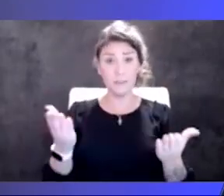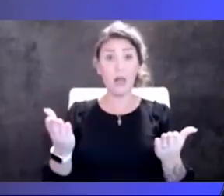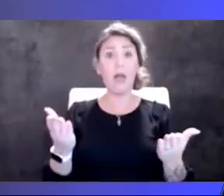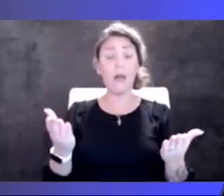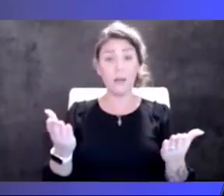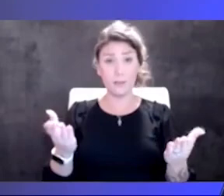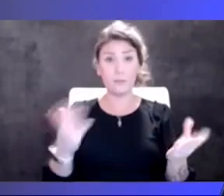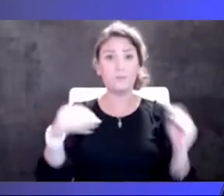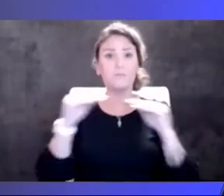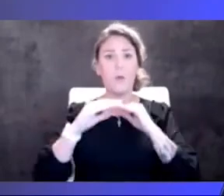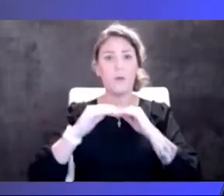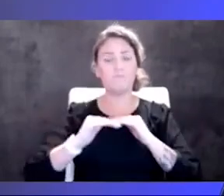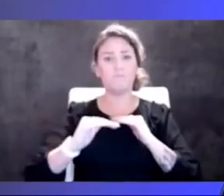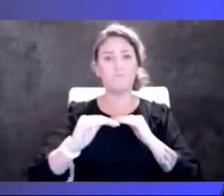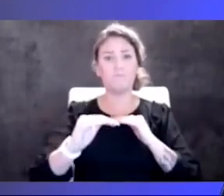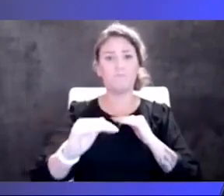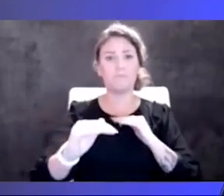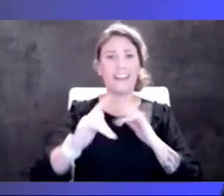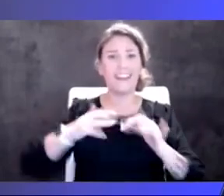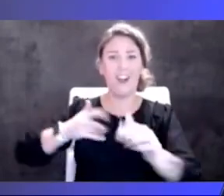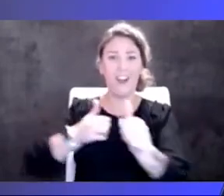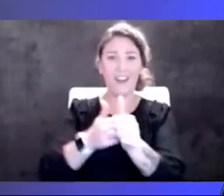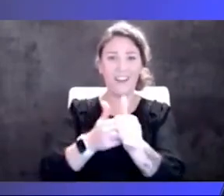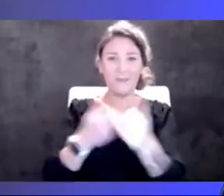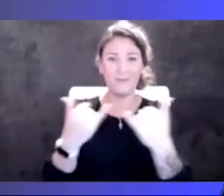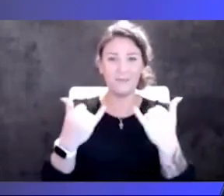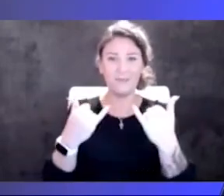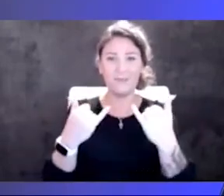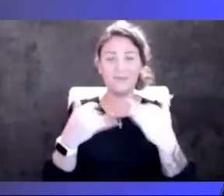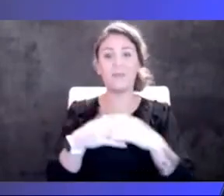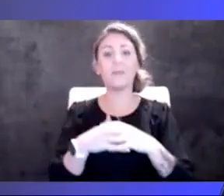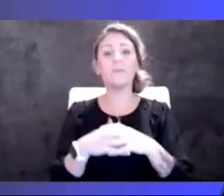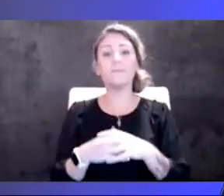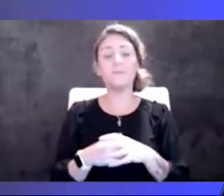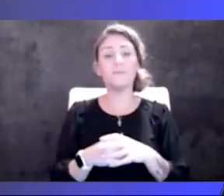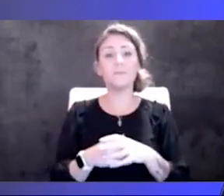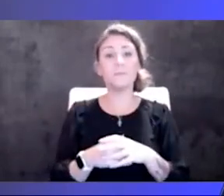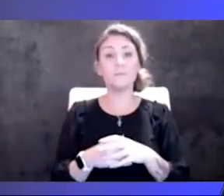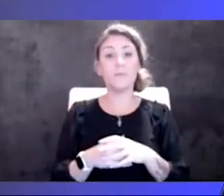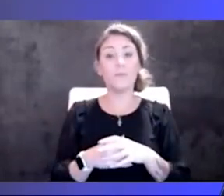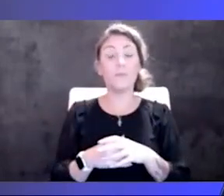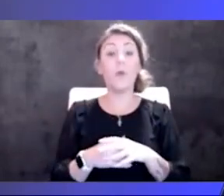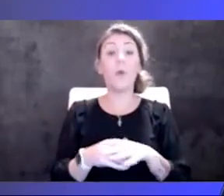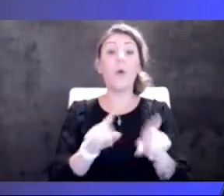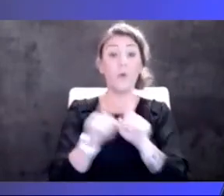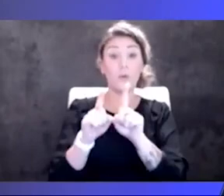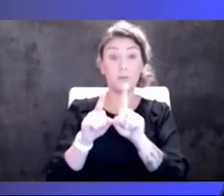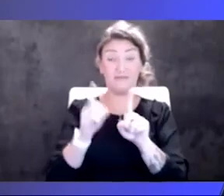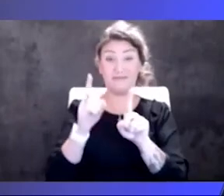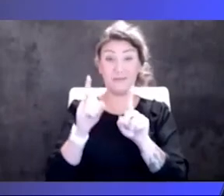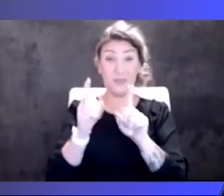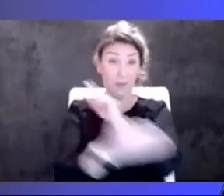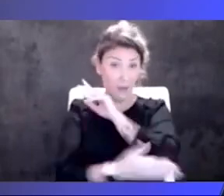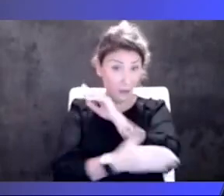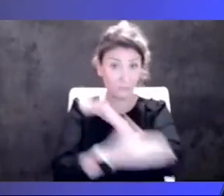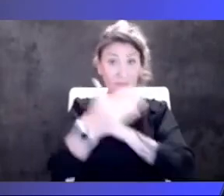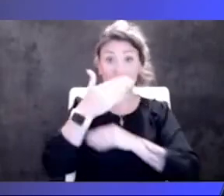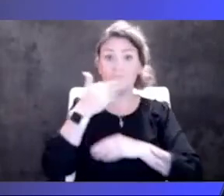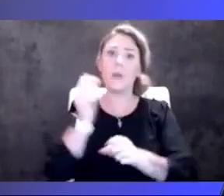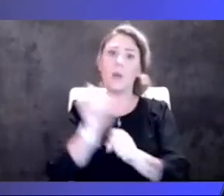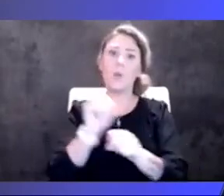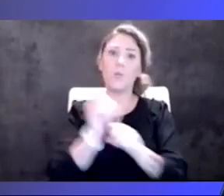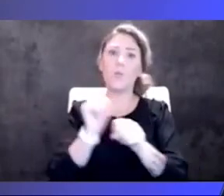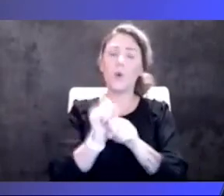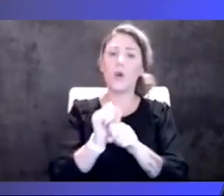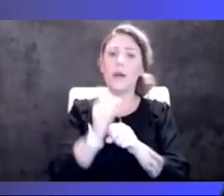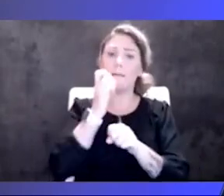stable and has caught up. We're also doing a better job as a country and not letting product just sit on shelves. We had a little bit